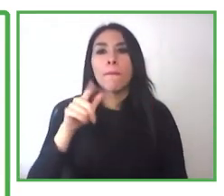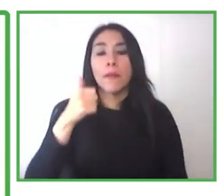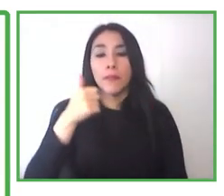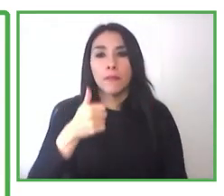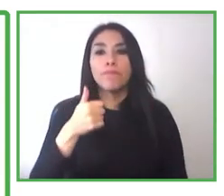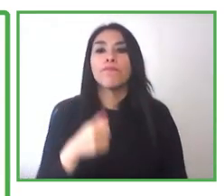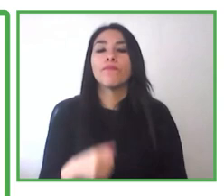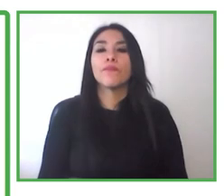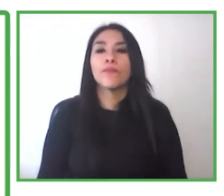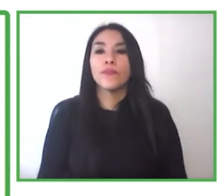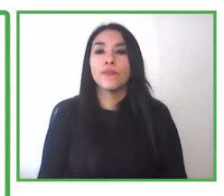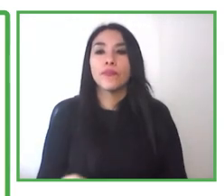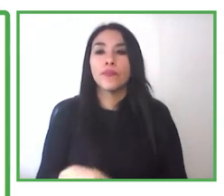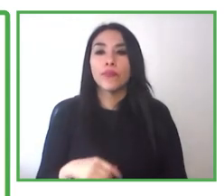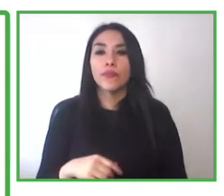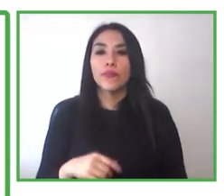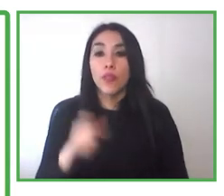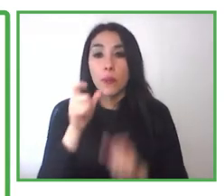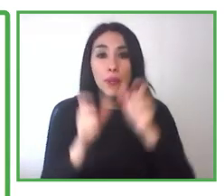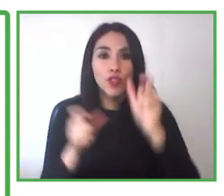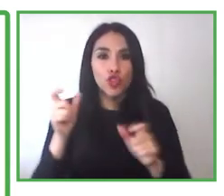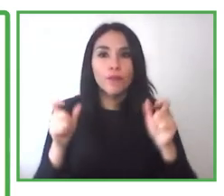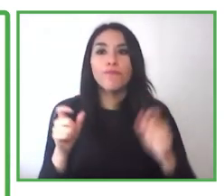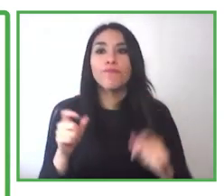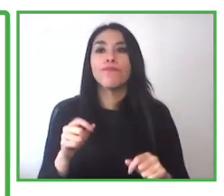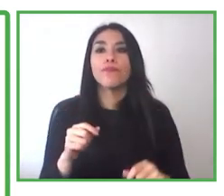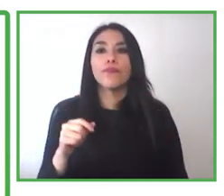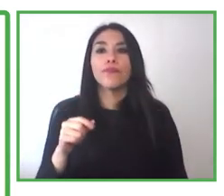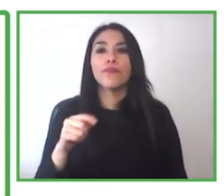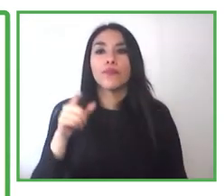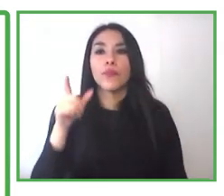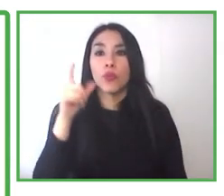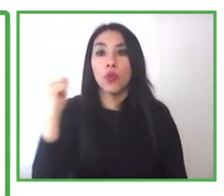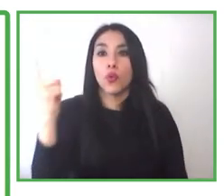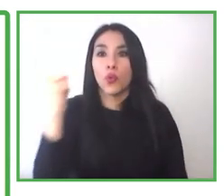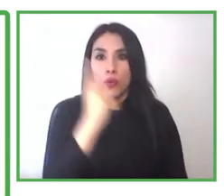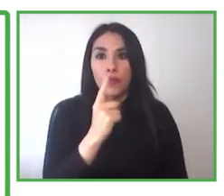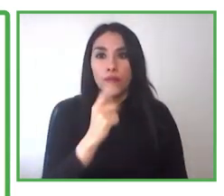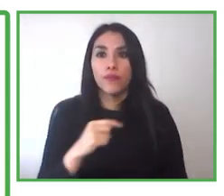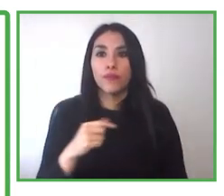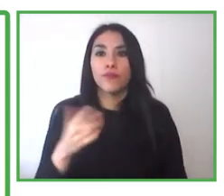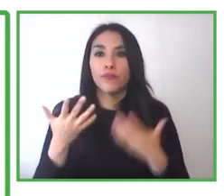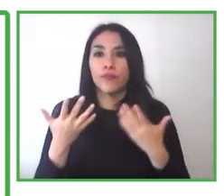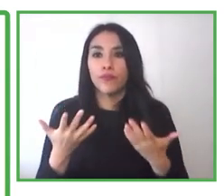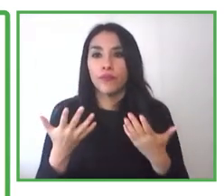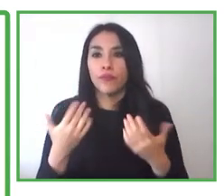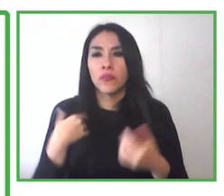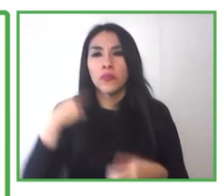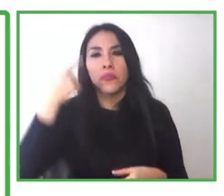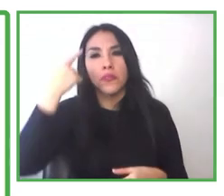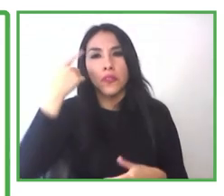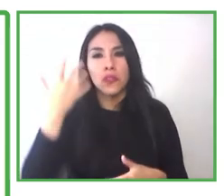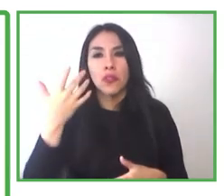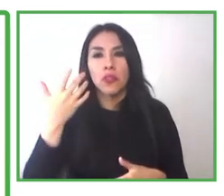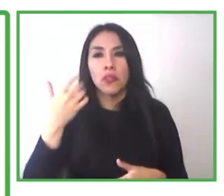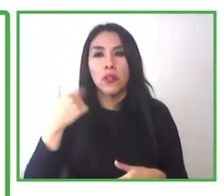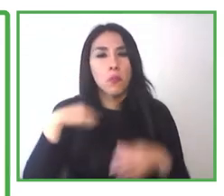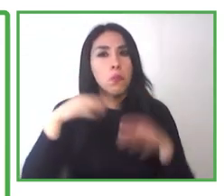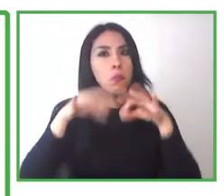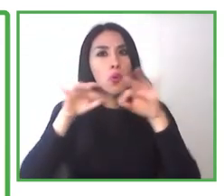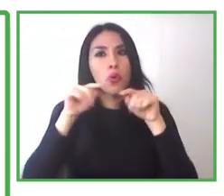are people who have mentioned some sort of disability. It's important also the value of Chile